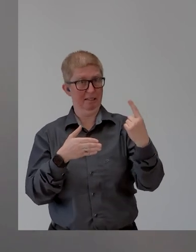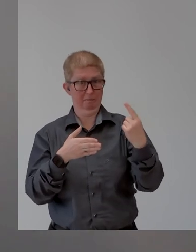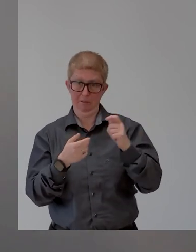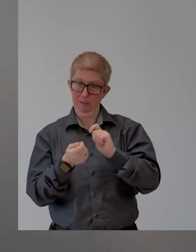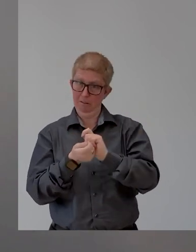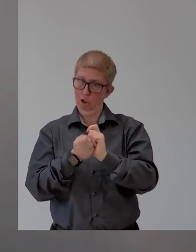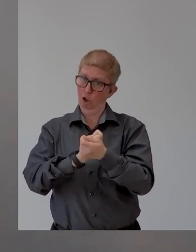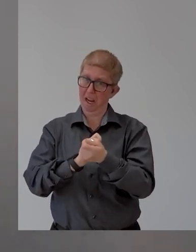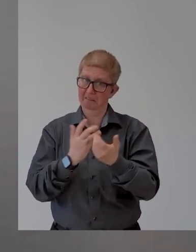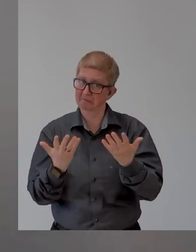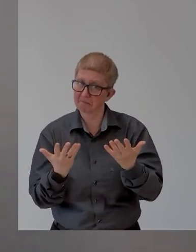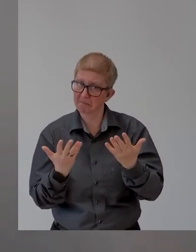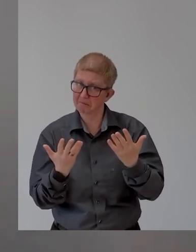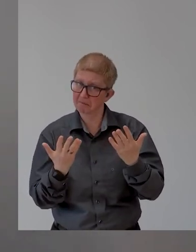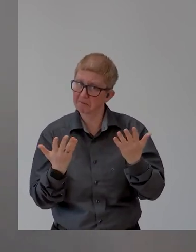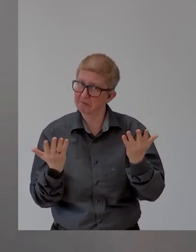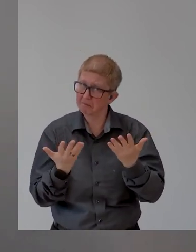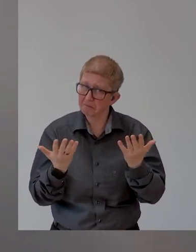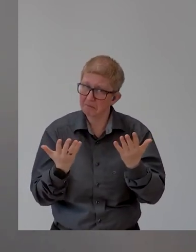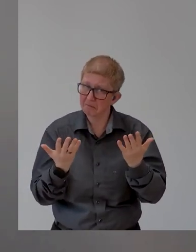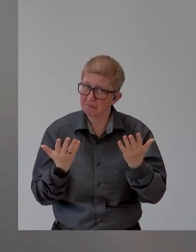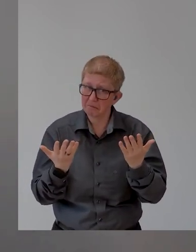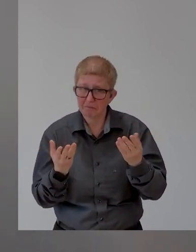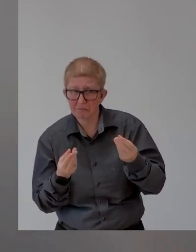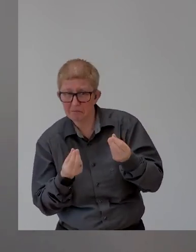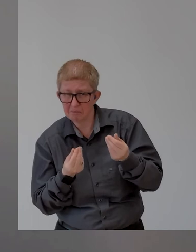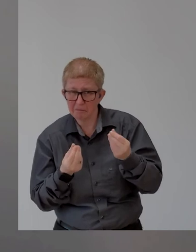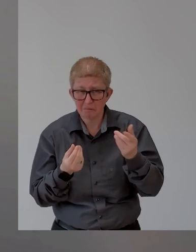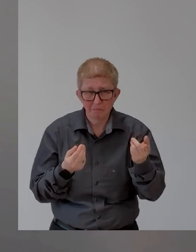Steve and has that changed the way you lead? Do you think?